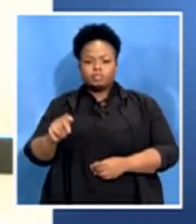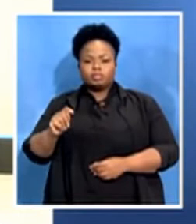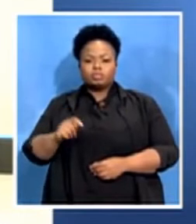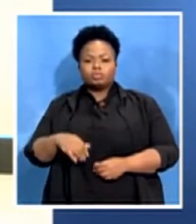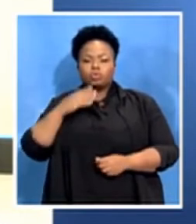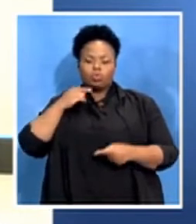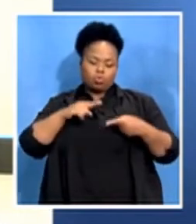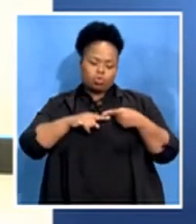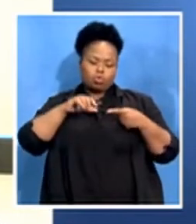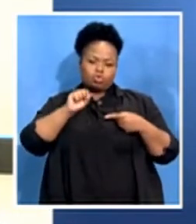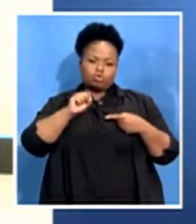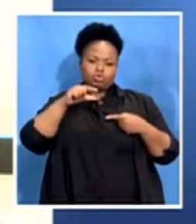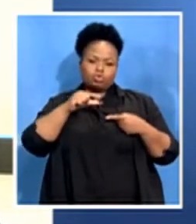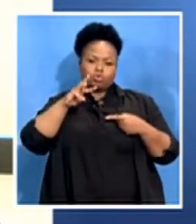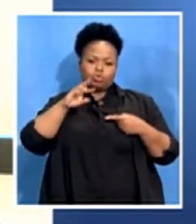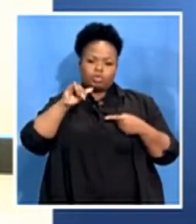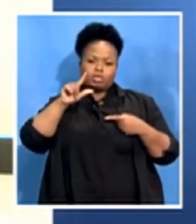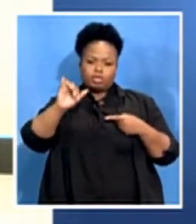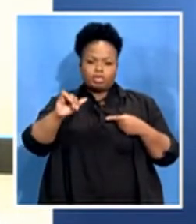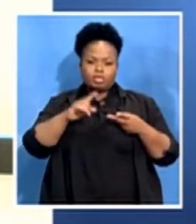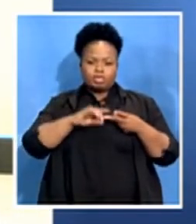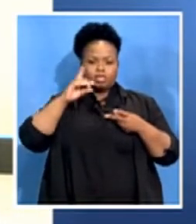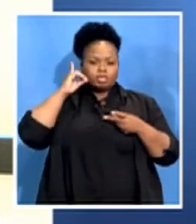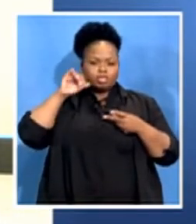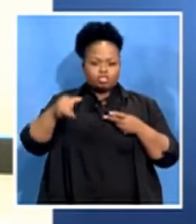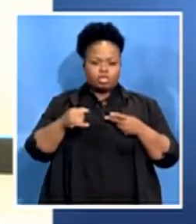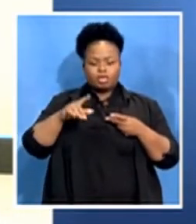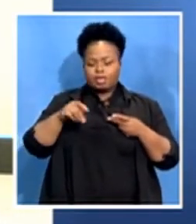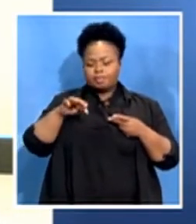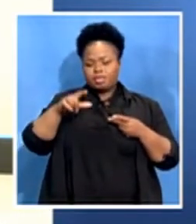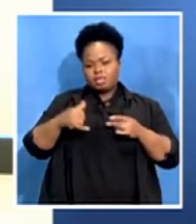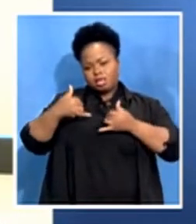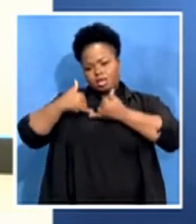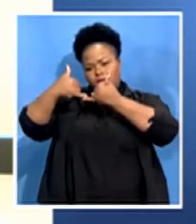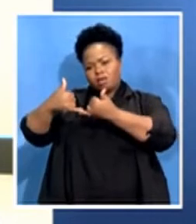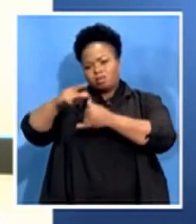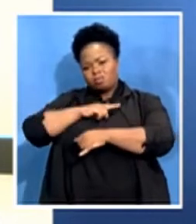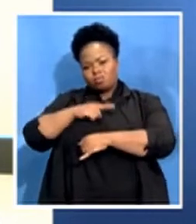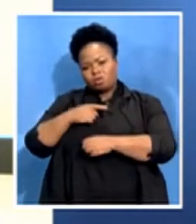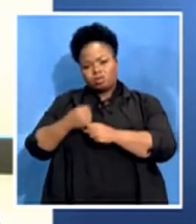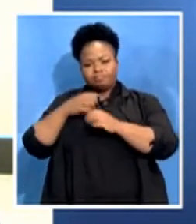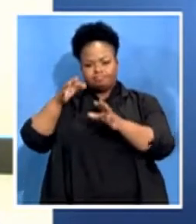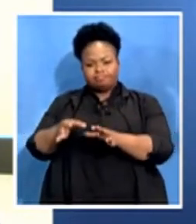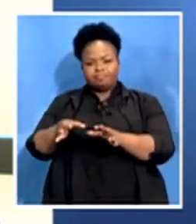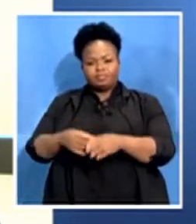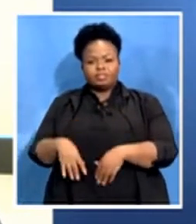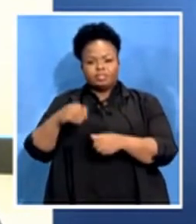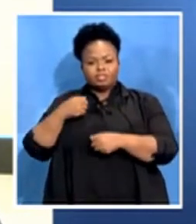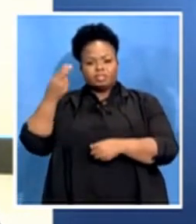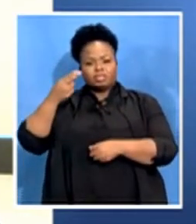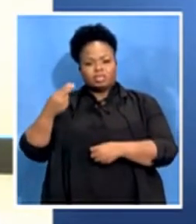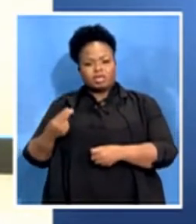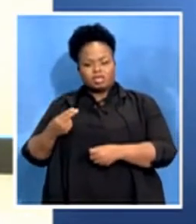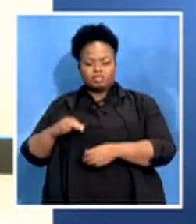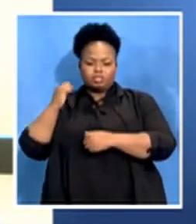DJ Karpila with an award because of their contribution on the in the arts uh industry. And then on the 12th